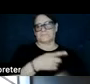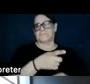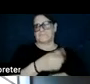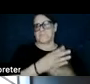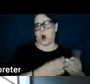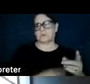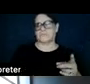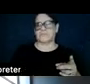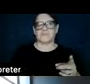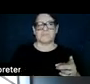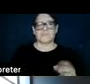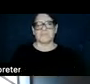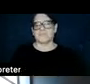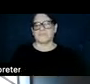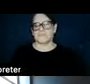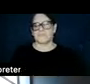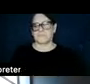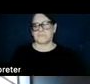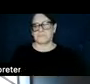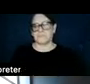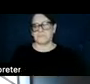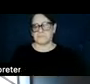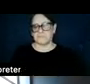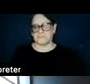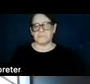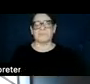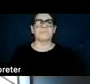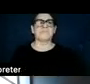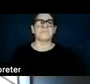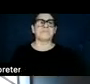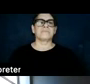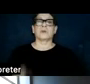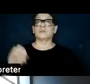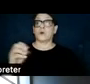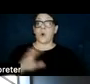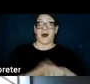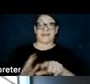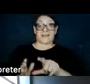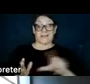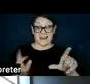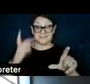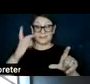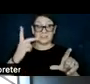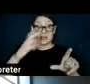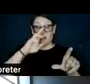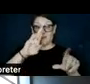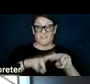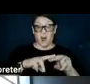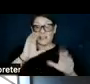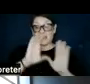potential wind and solar build out. So on the left, you see this fun image of